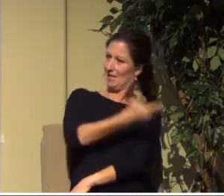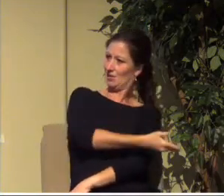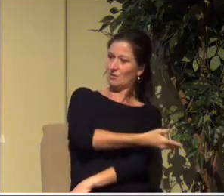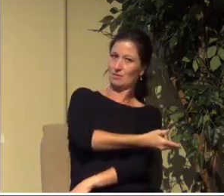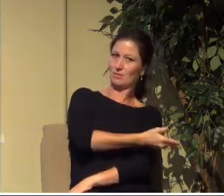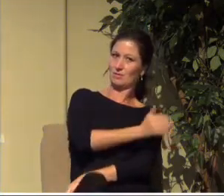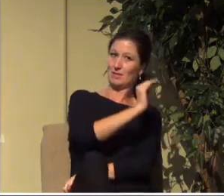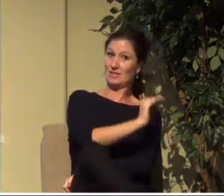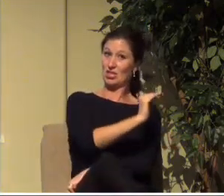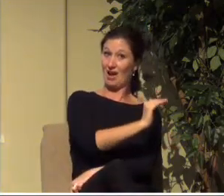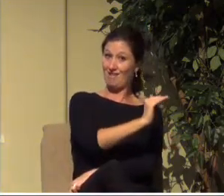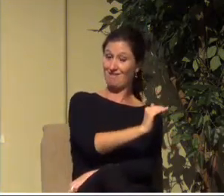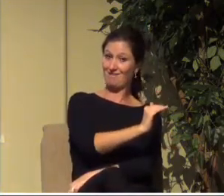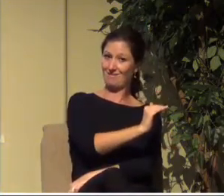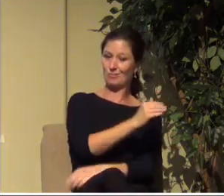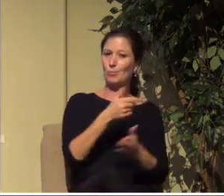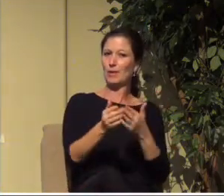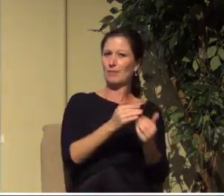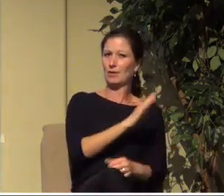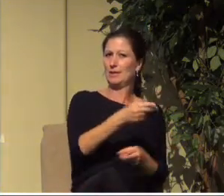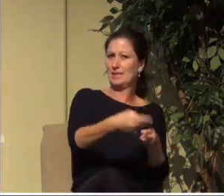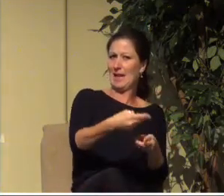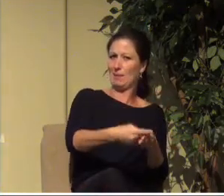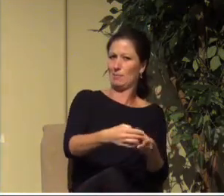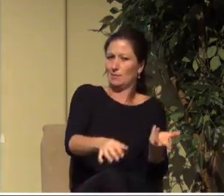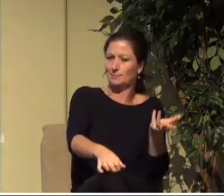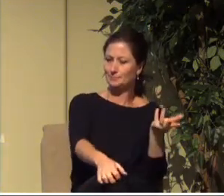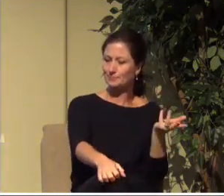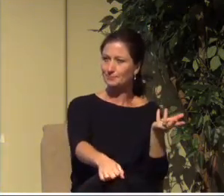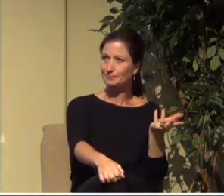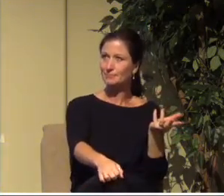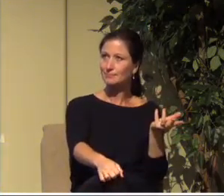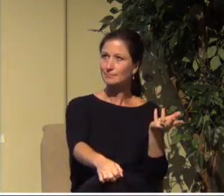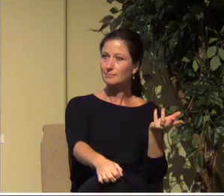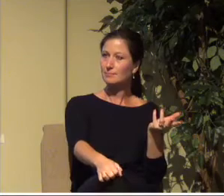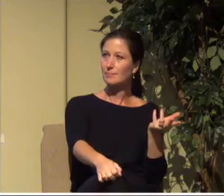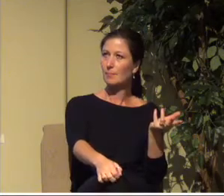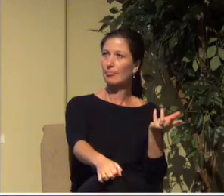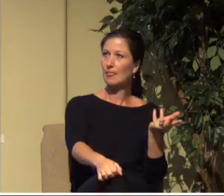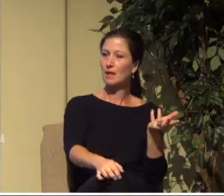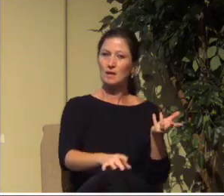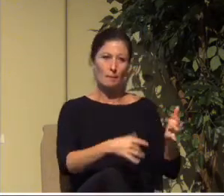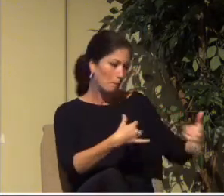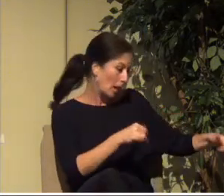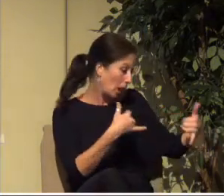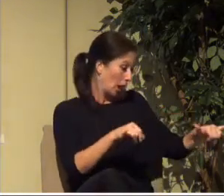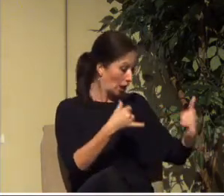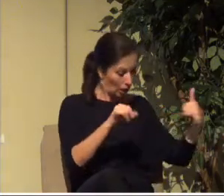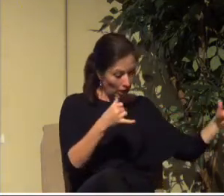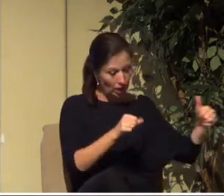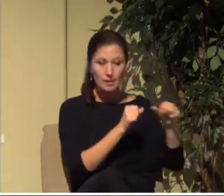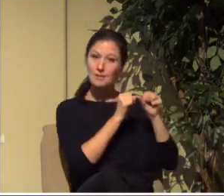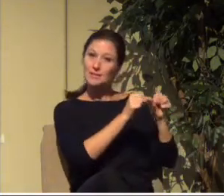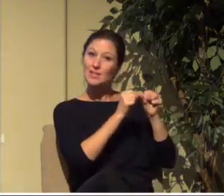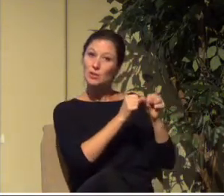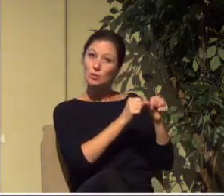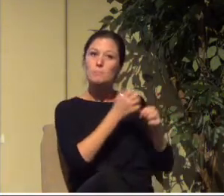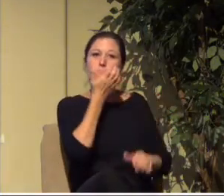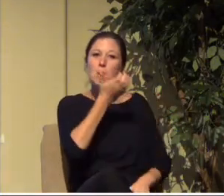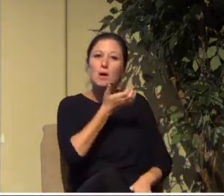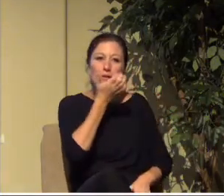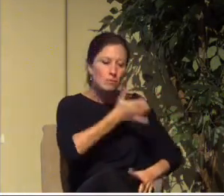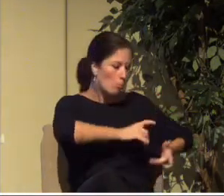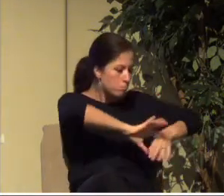Little Johnny or whoever his name is sorry if your name is Johnny but little Johnny there making mud pies in the slum he has